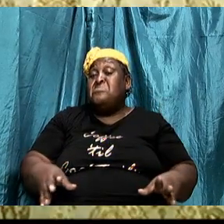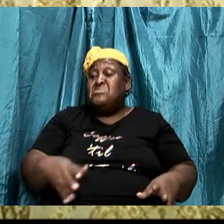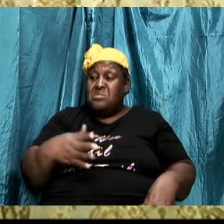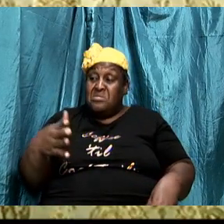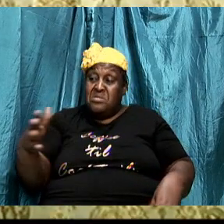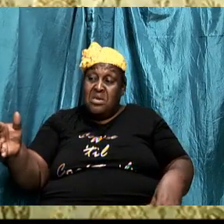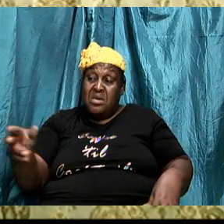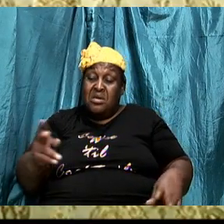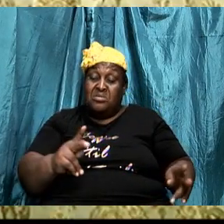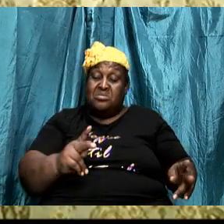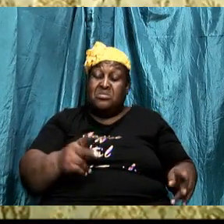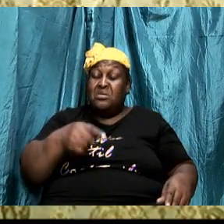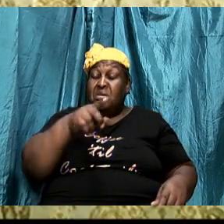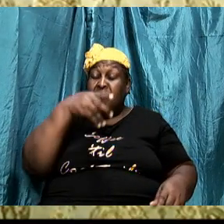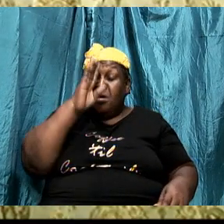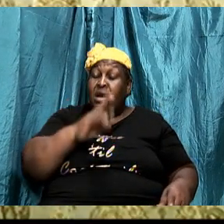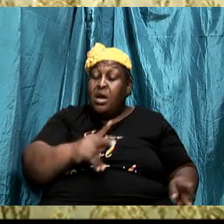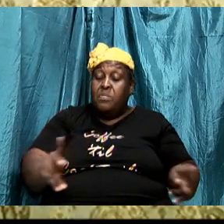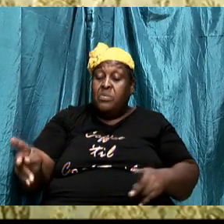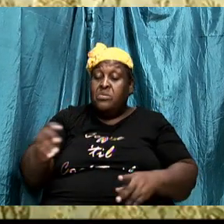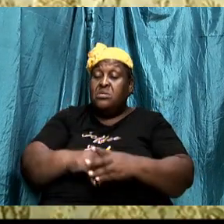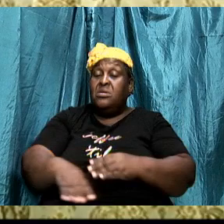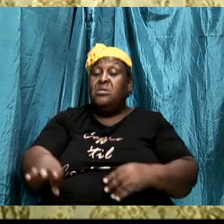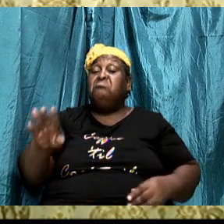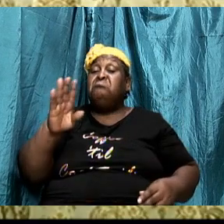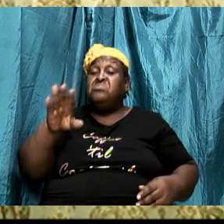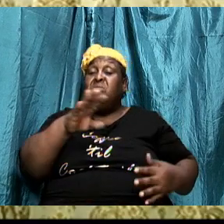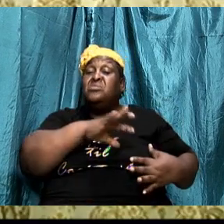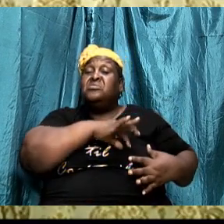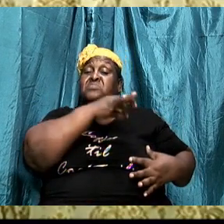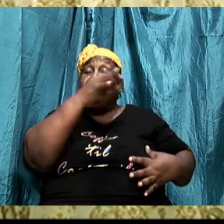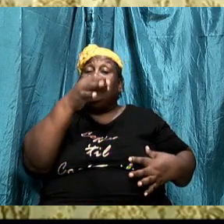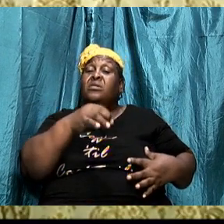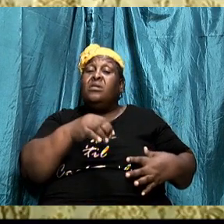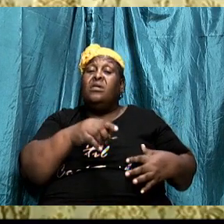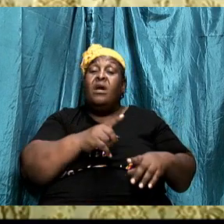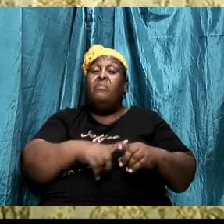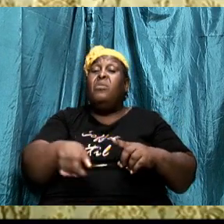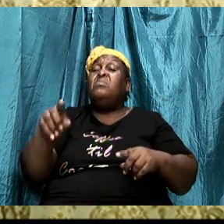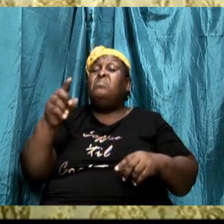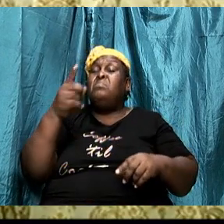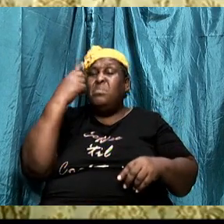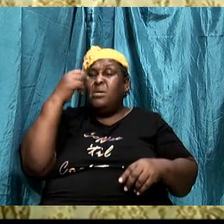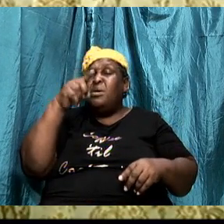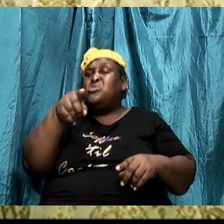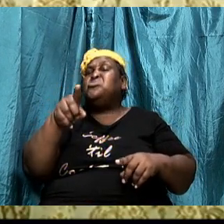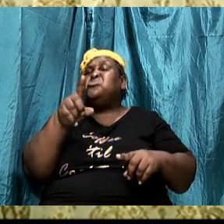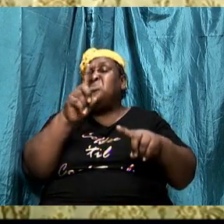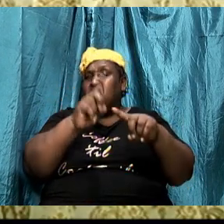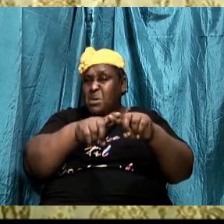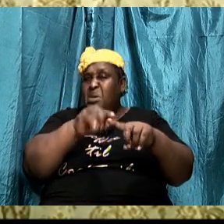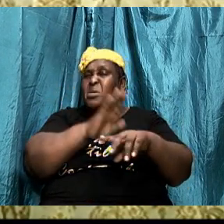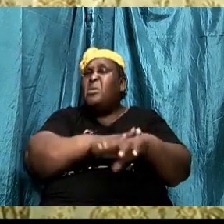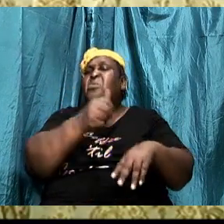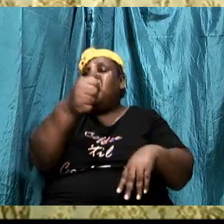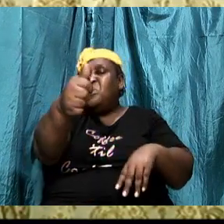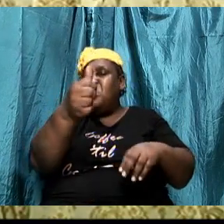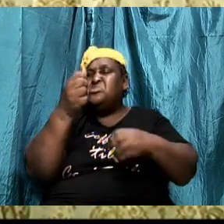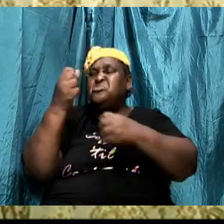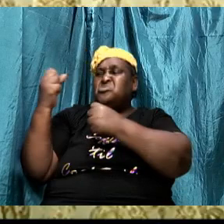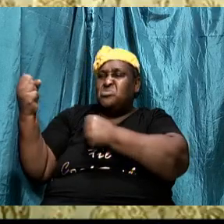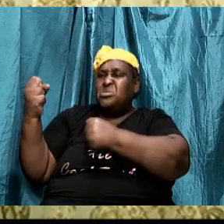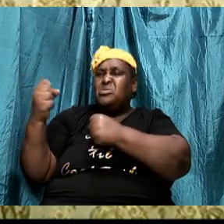Lord has laid in your spirit. Just a little bit of doubt. And because you're resting on your own strength, you're not even realizing that, look here, the